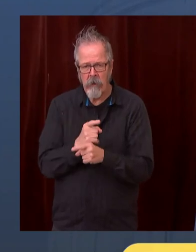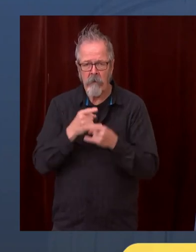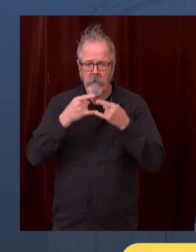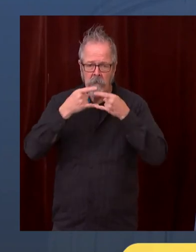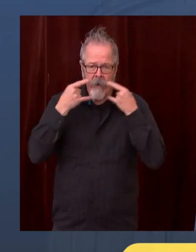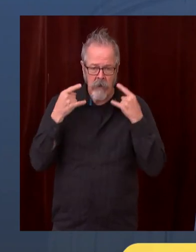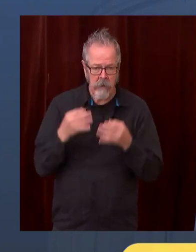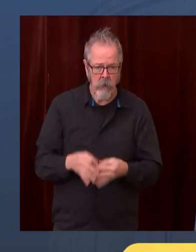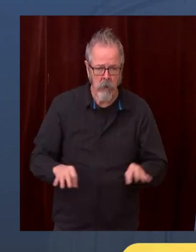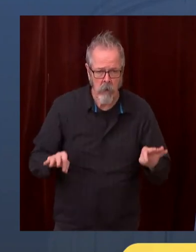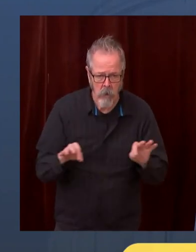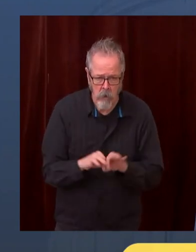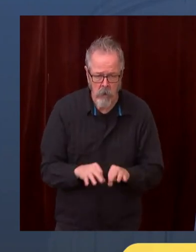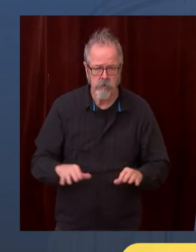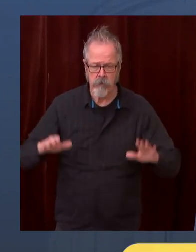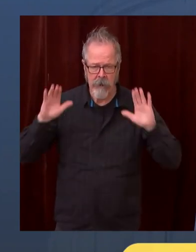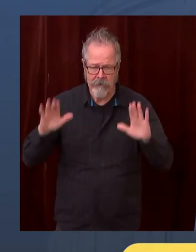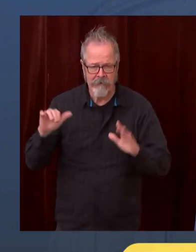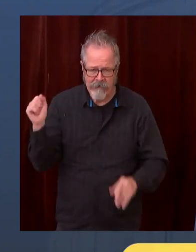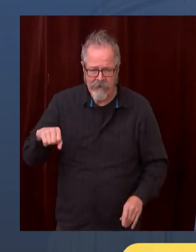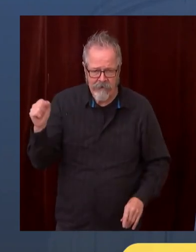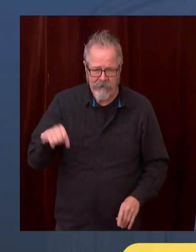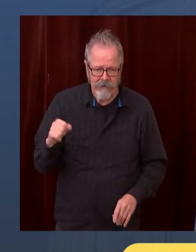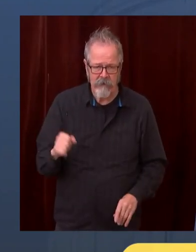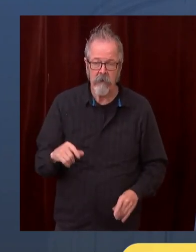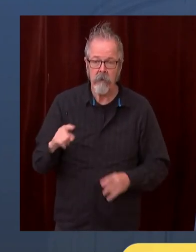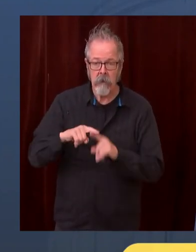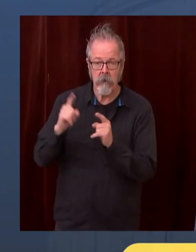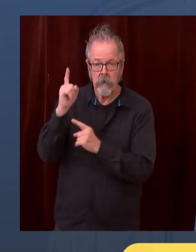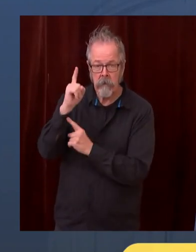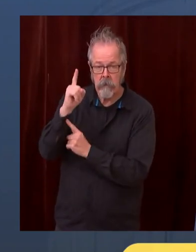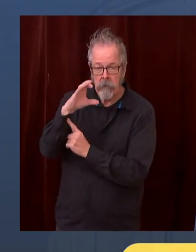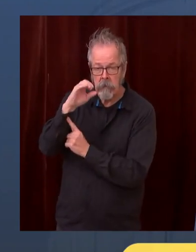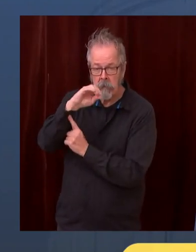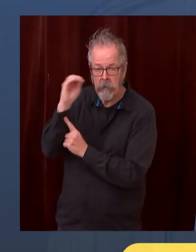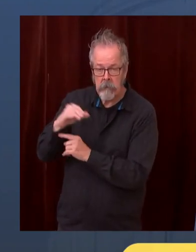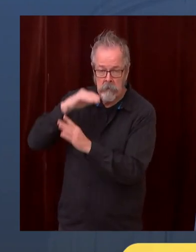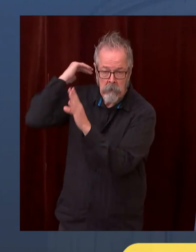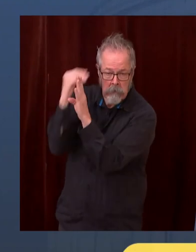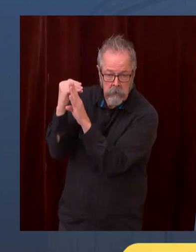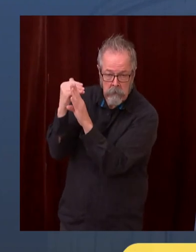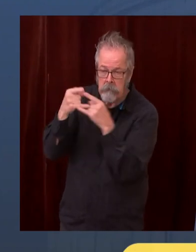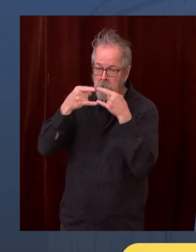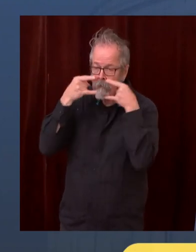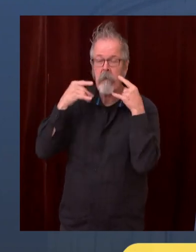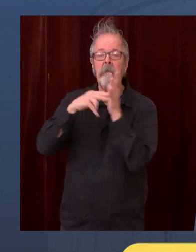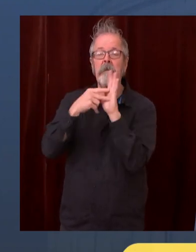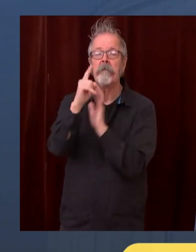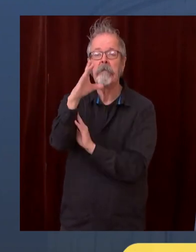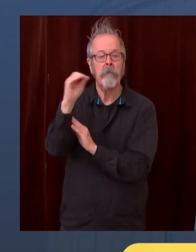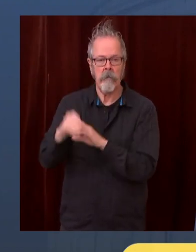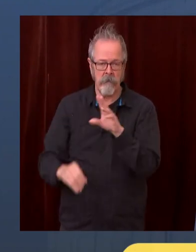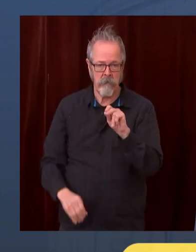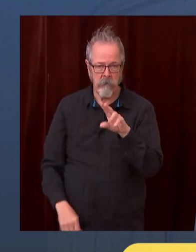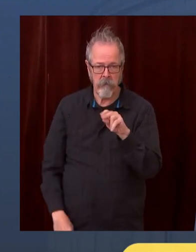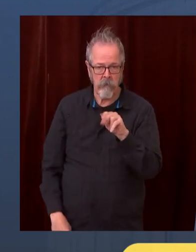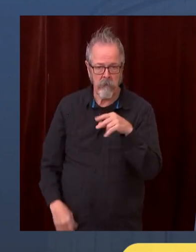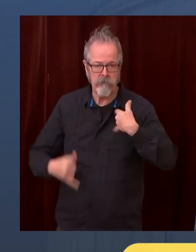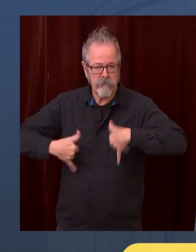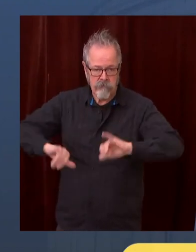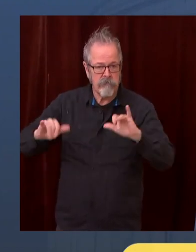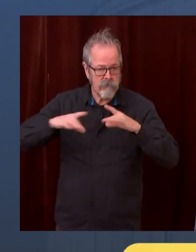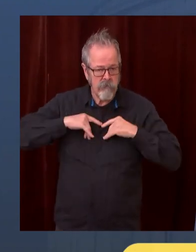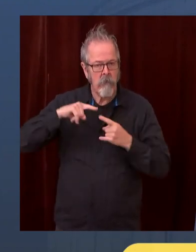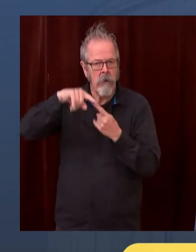great and they're really really helping bring down our rates. But the other things that we consider are time in a place, the number of